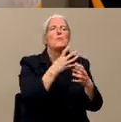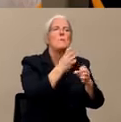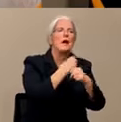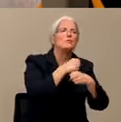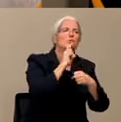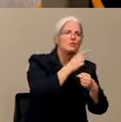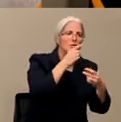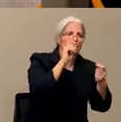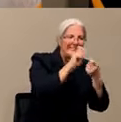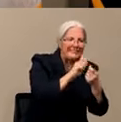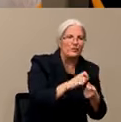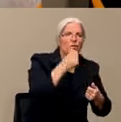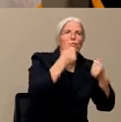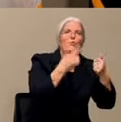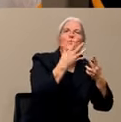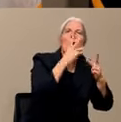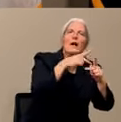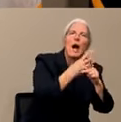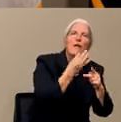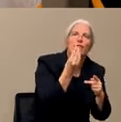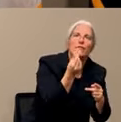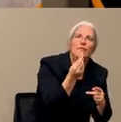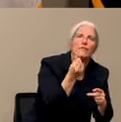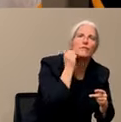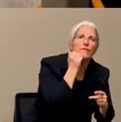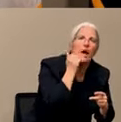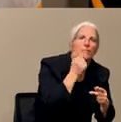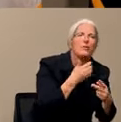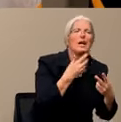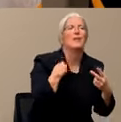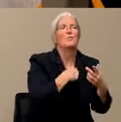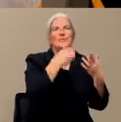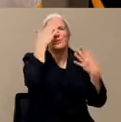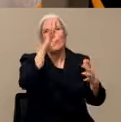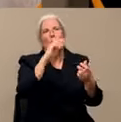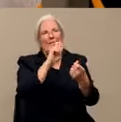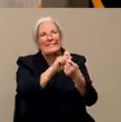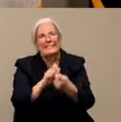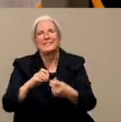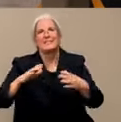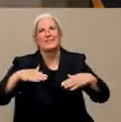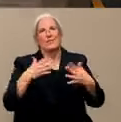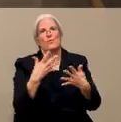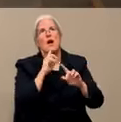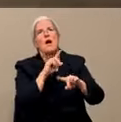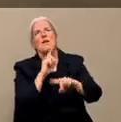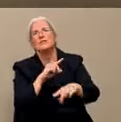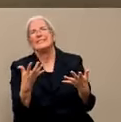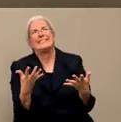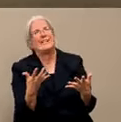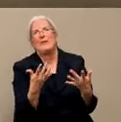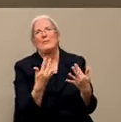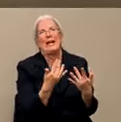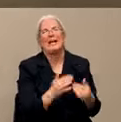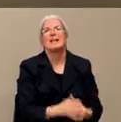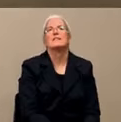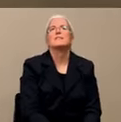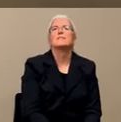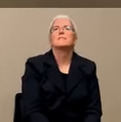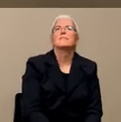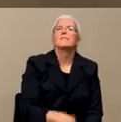appropriate way, and I don't yet know what that is. Thank you, Dr. B. Question for the mayor right now. Mayor,